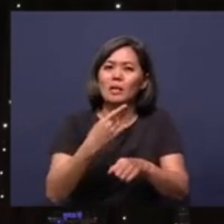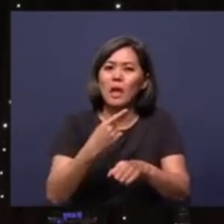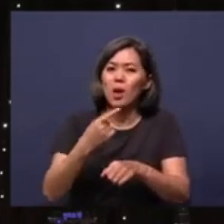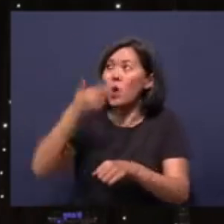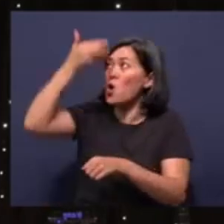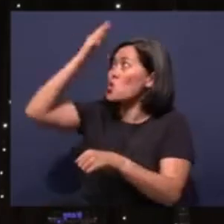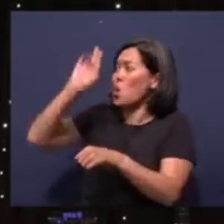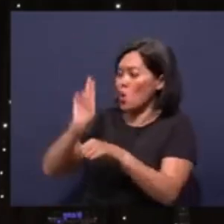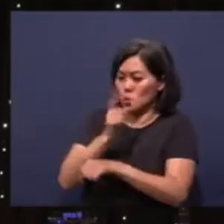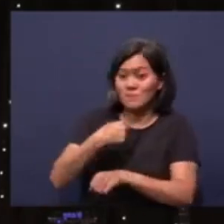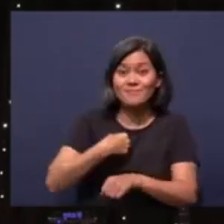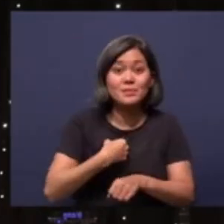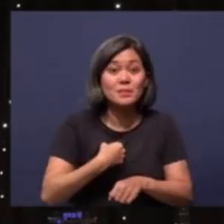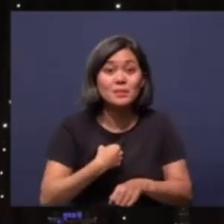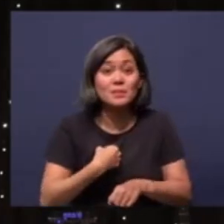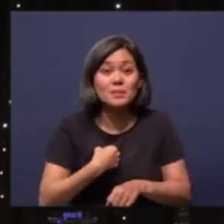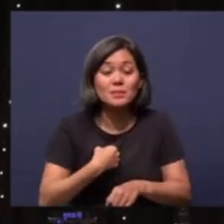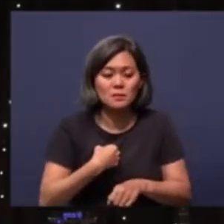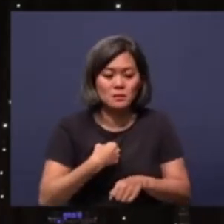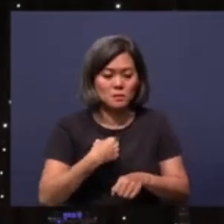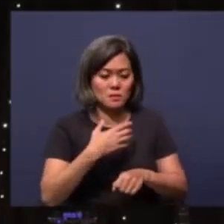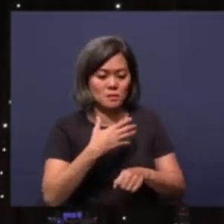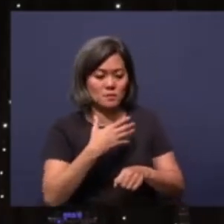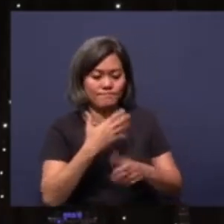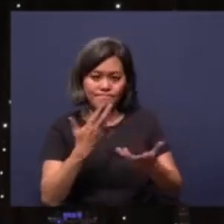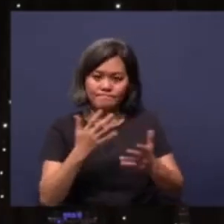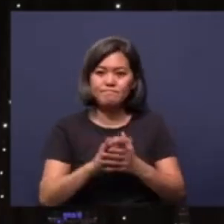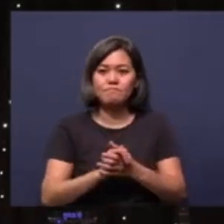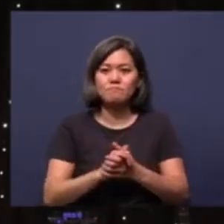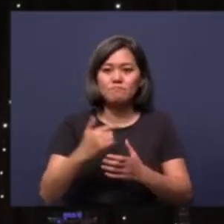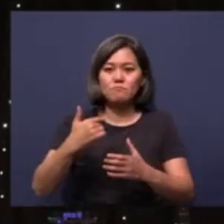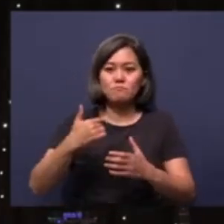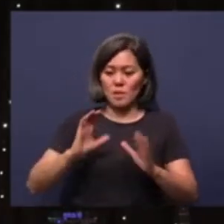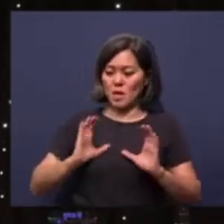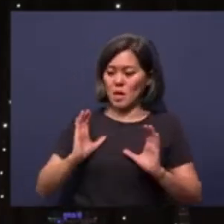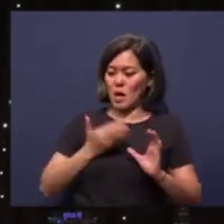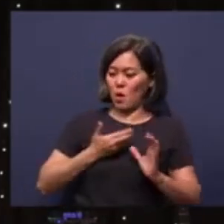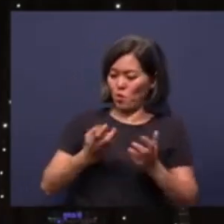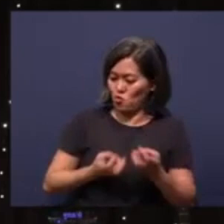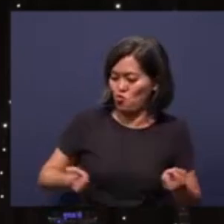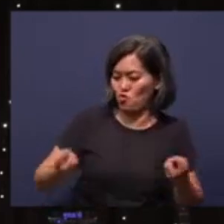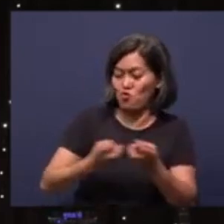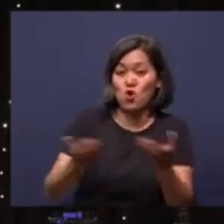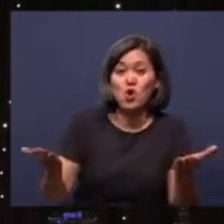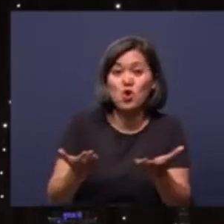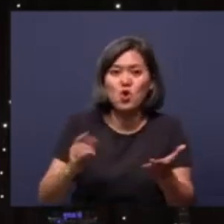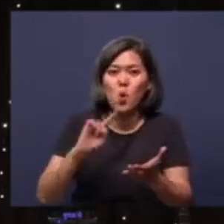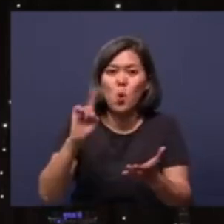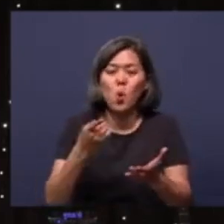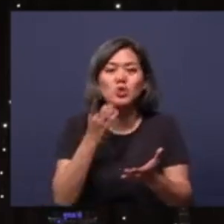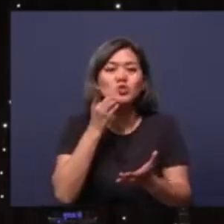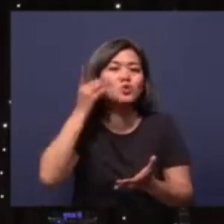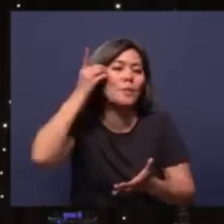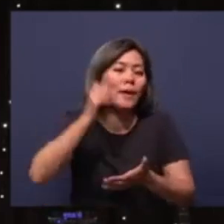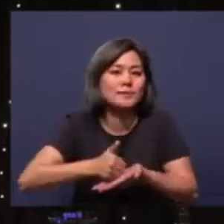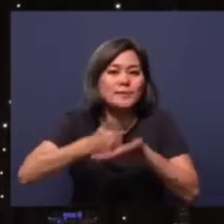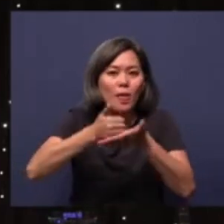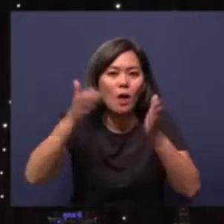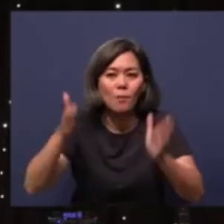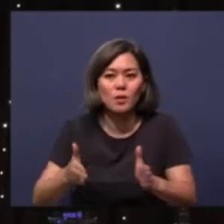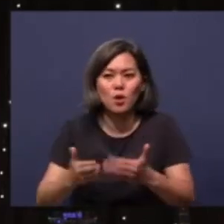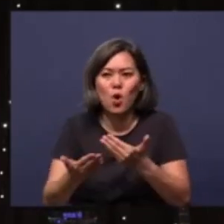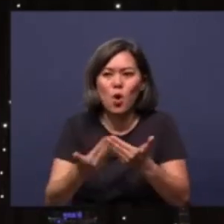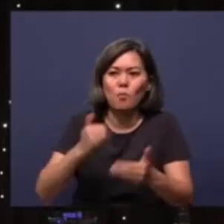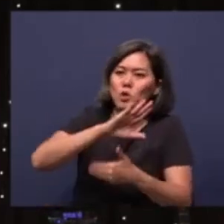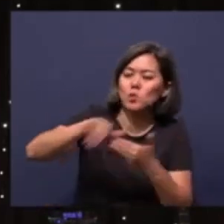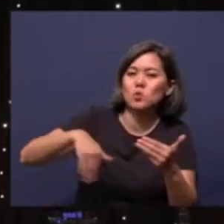This is what I'll end at the end. Our congregation here is only domestic helpers. Almost